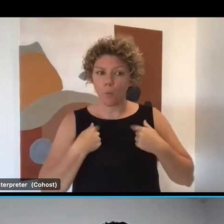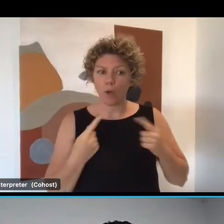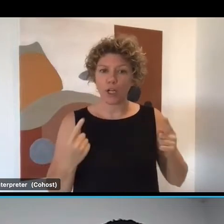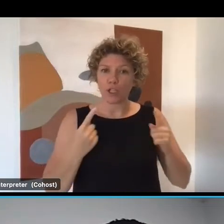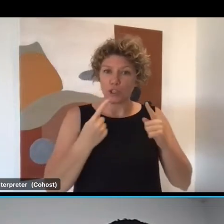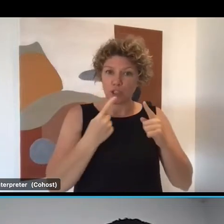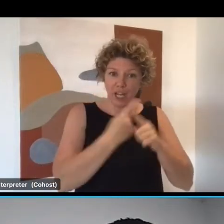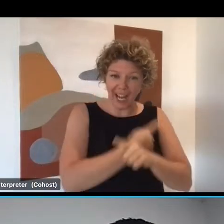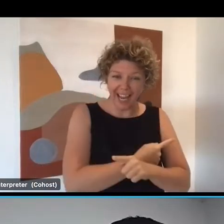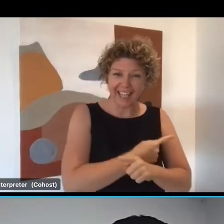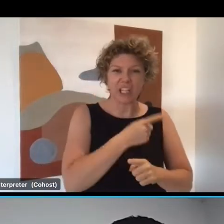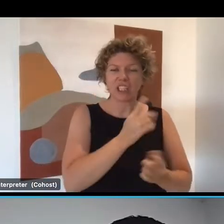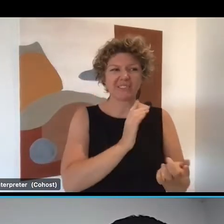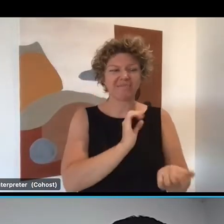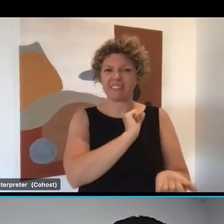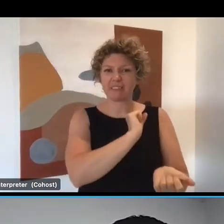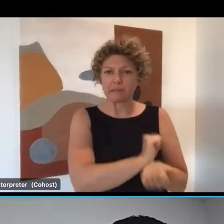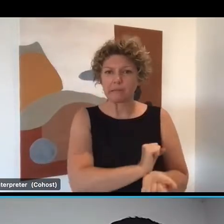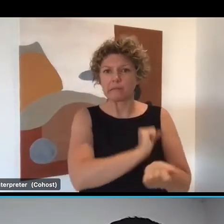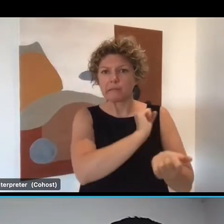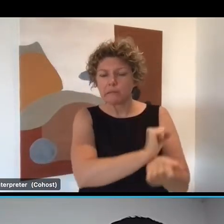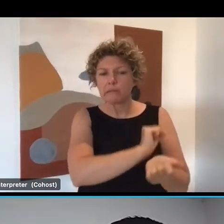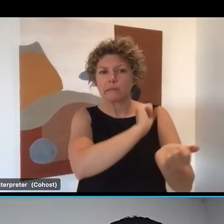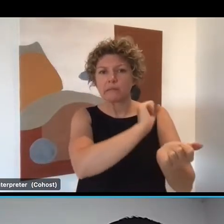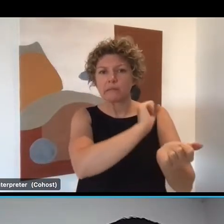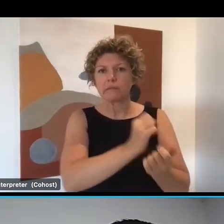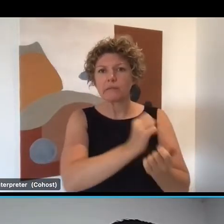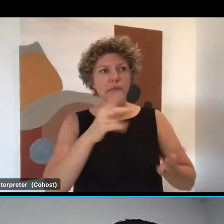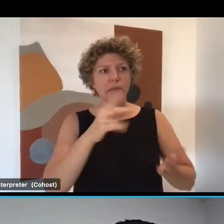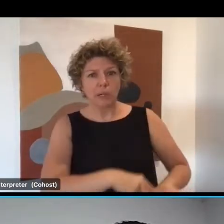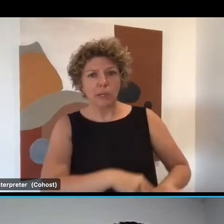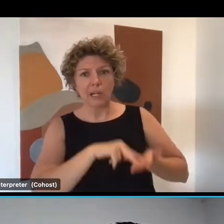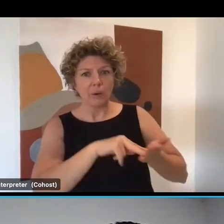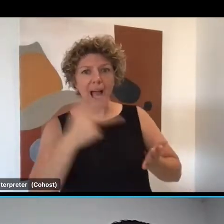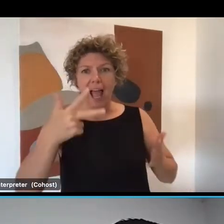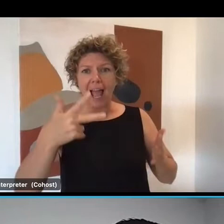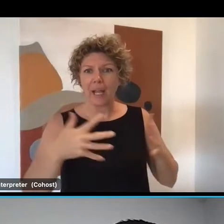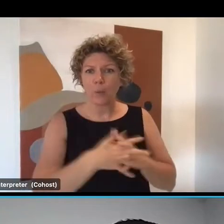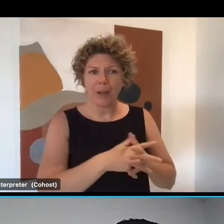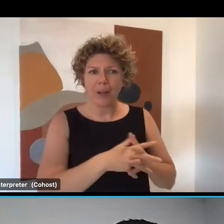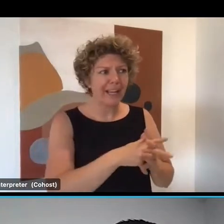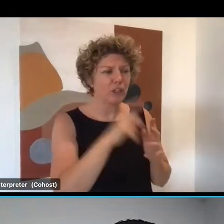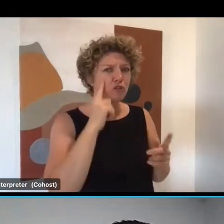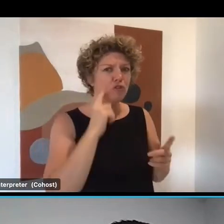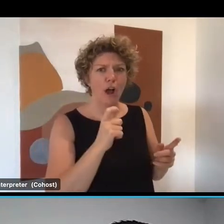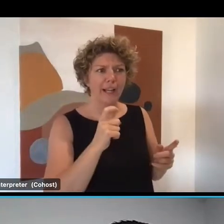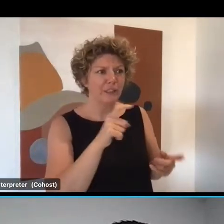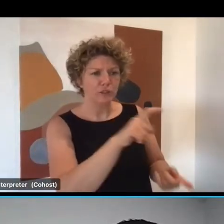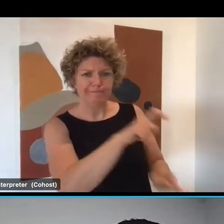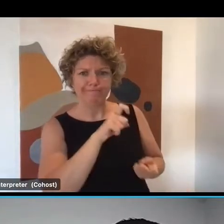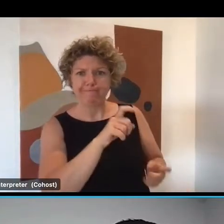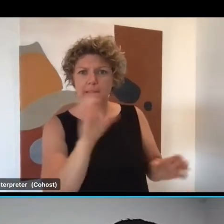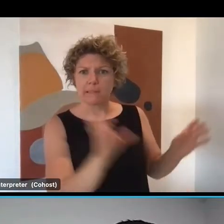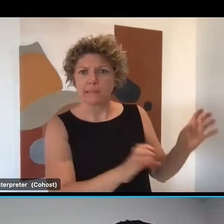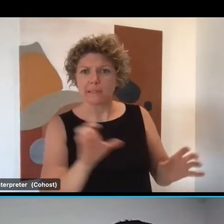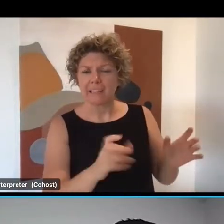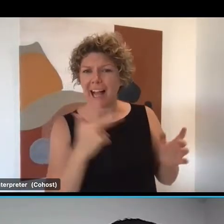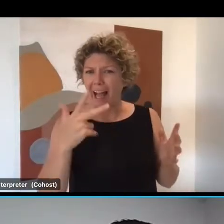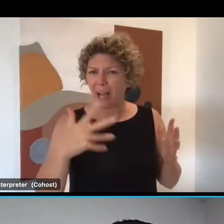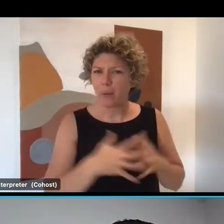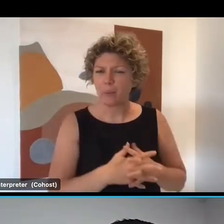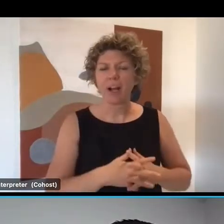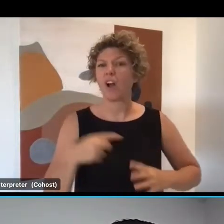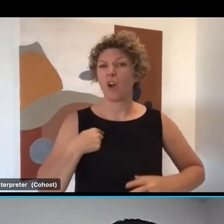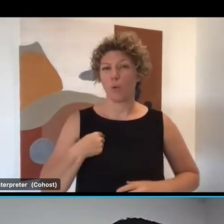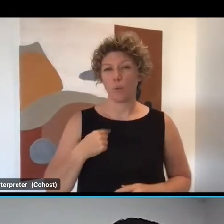clogging the system up. David providers can take eight weeks to recruit people. David can tell you that from our data, in the